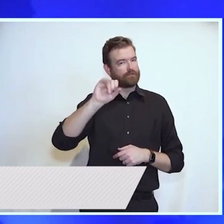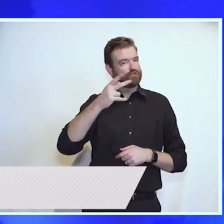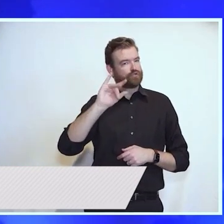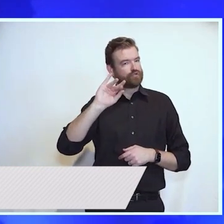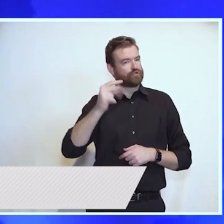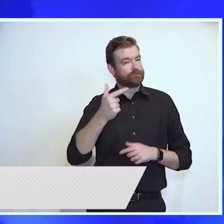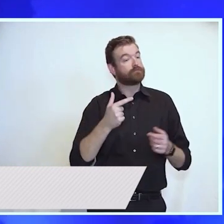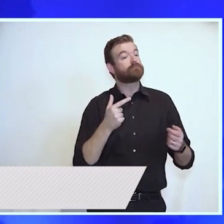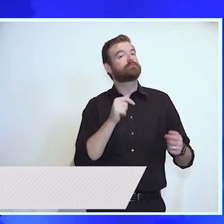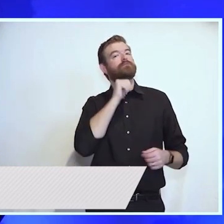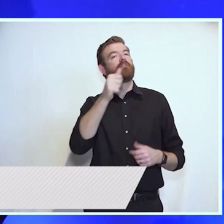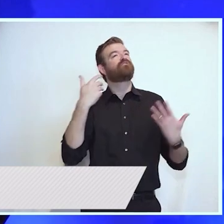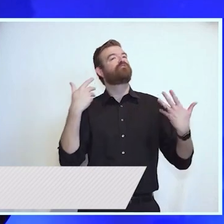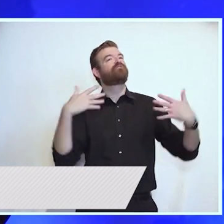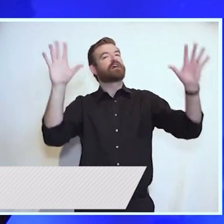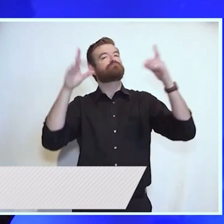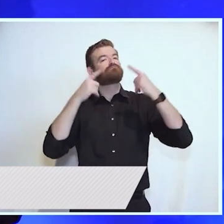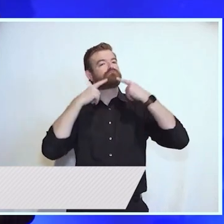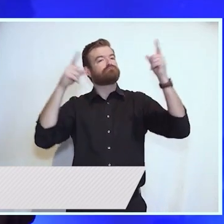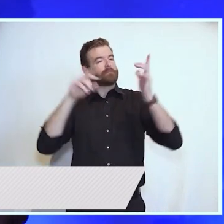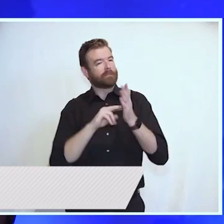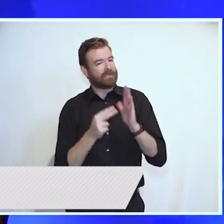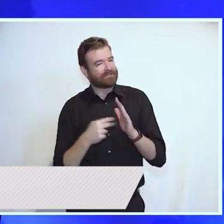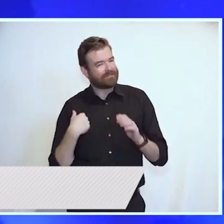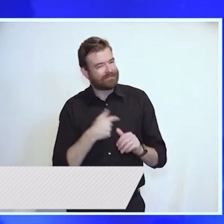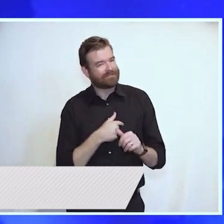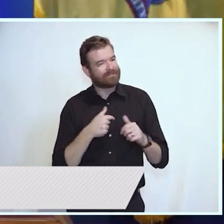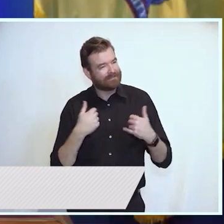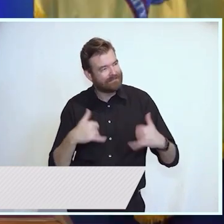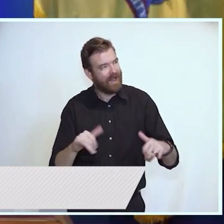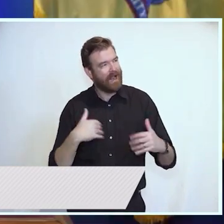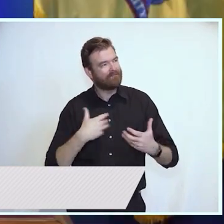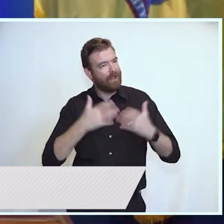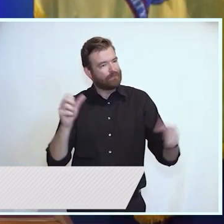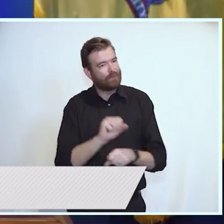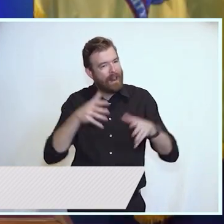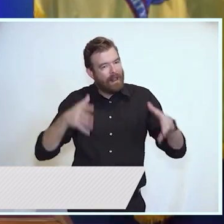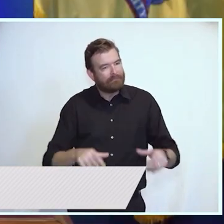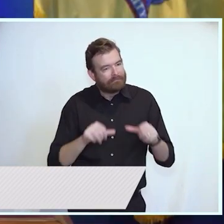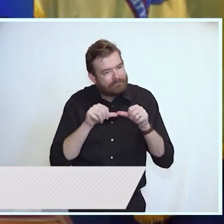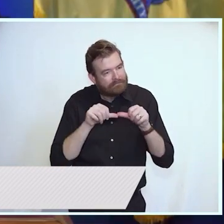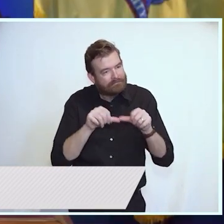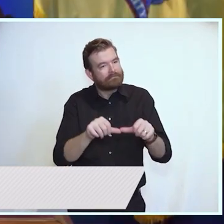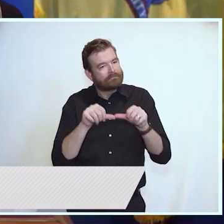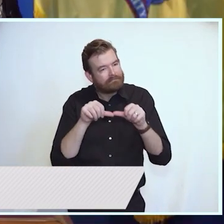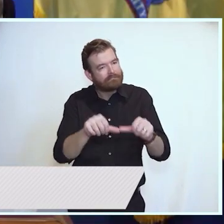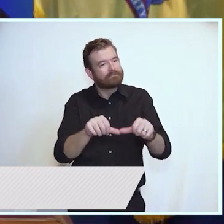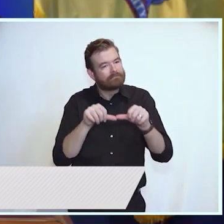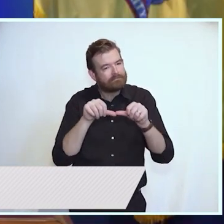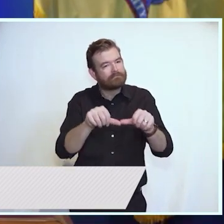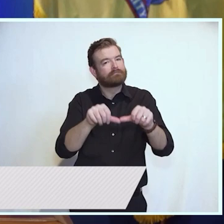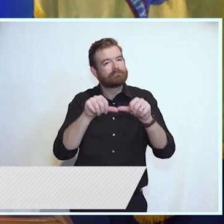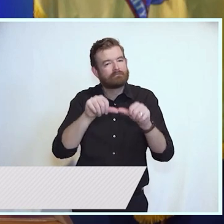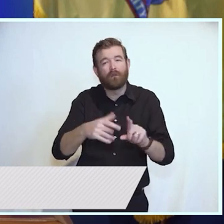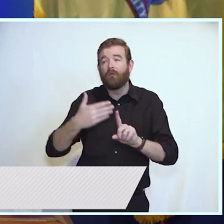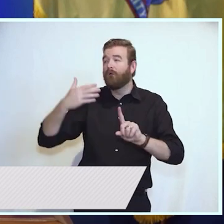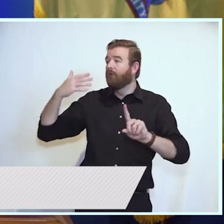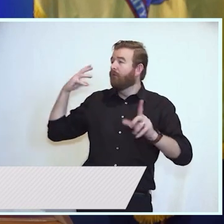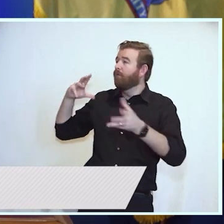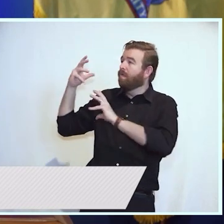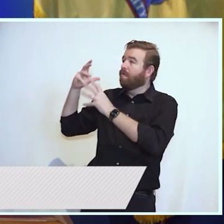that has blocked the path to opportunity for too many New Jerseans. Our task now is to take the next giant leap forward